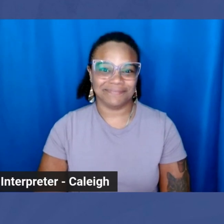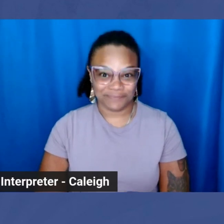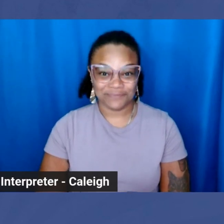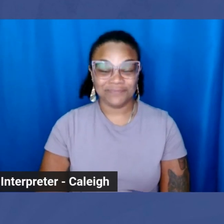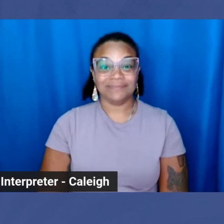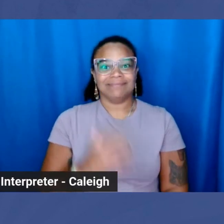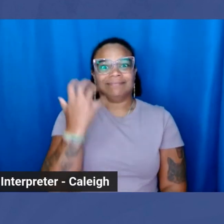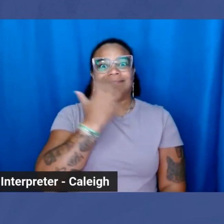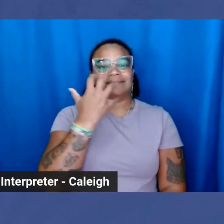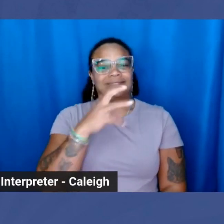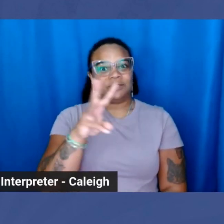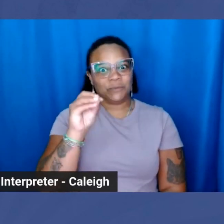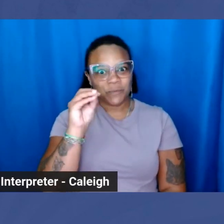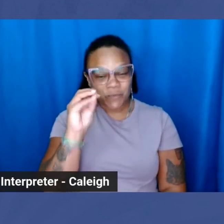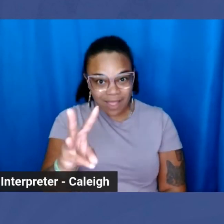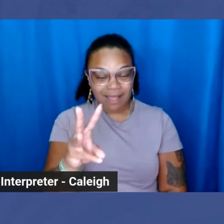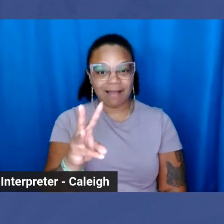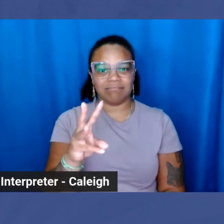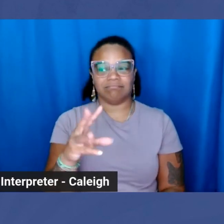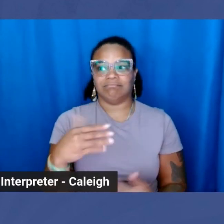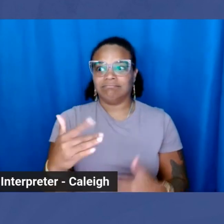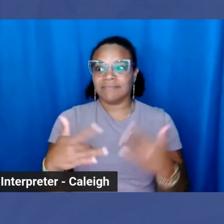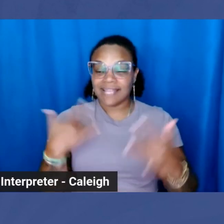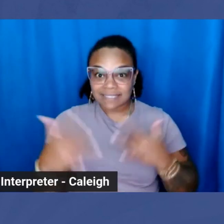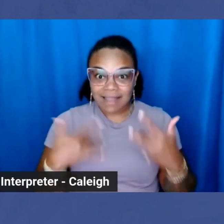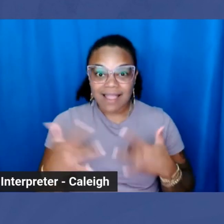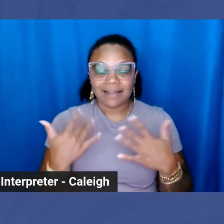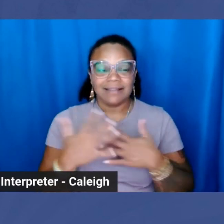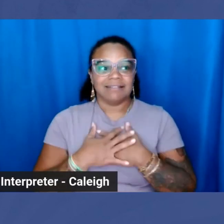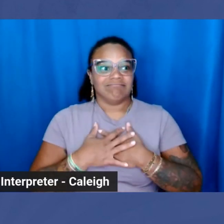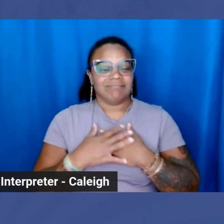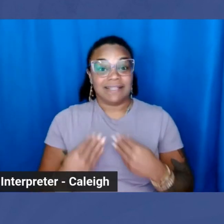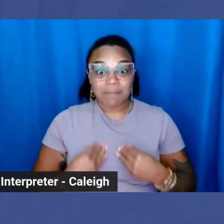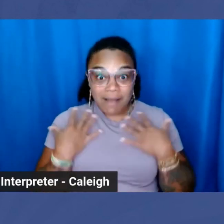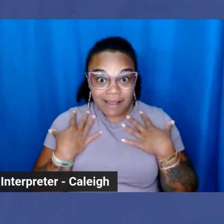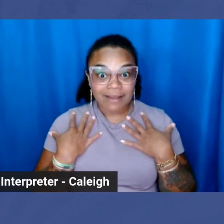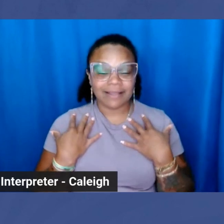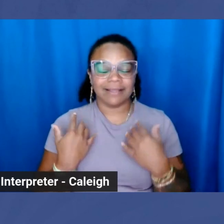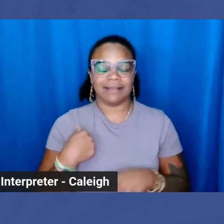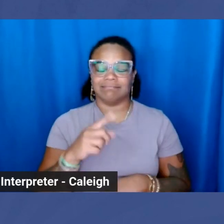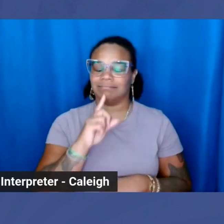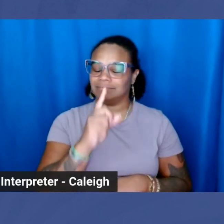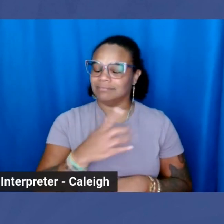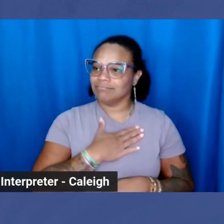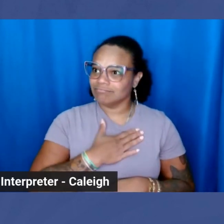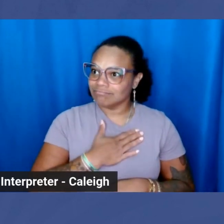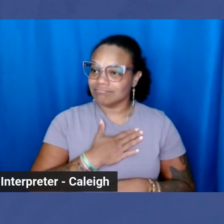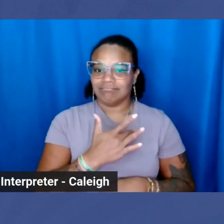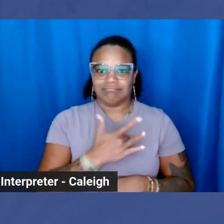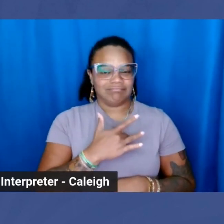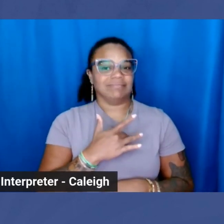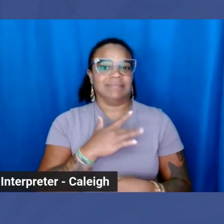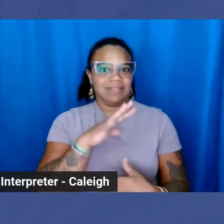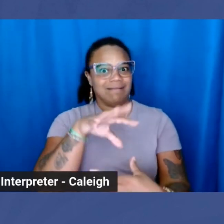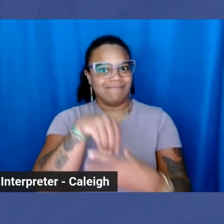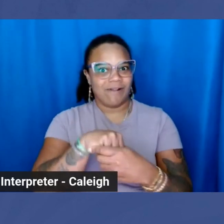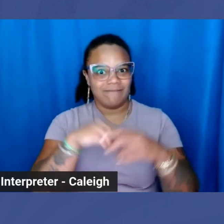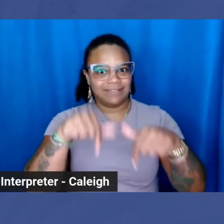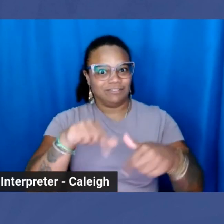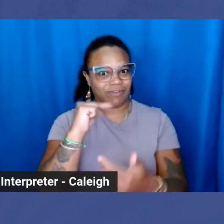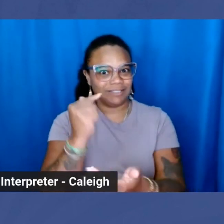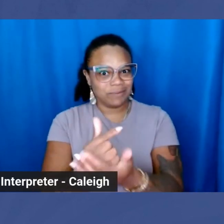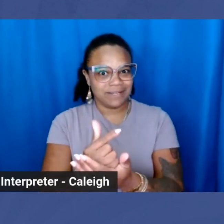Wow, that was so exciting and inspiring. I'm really thrilled to have been a part of this graduation.